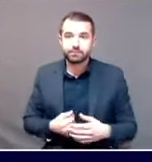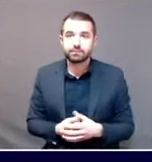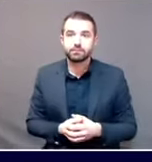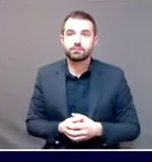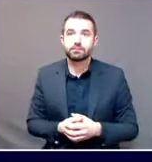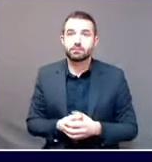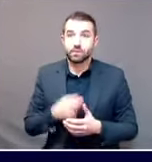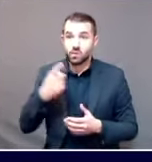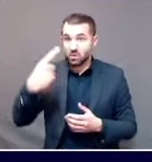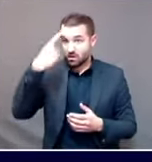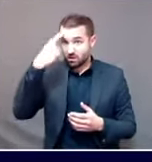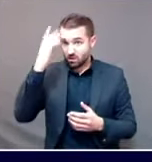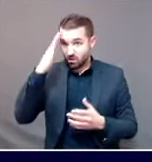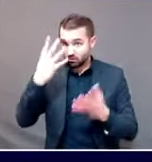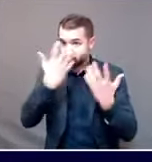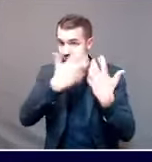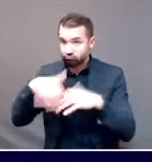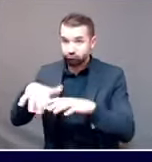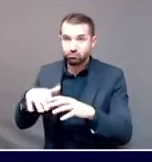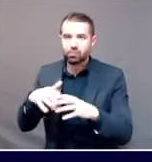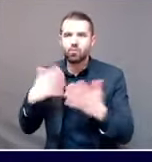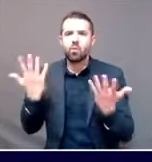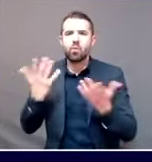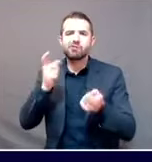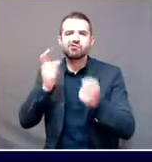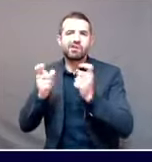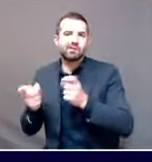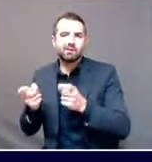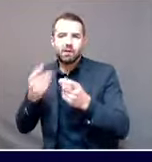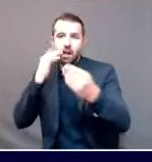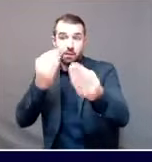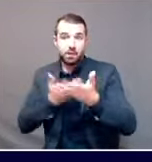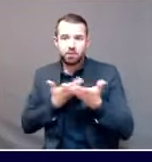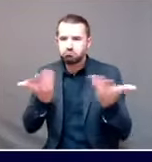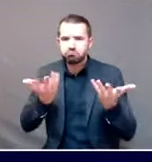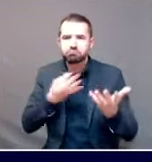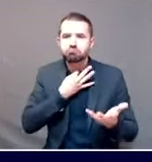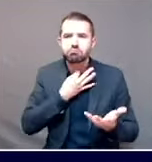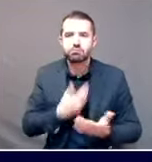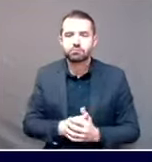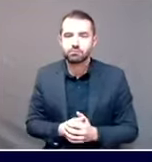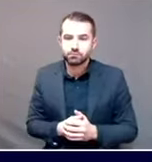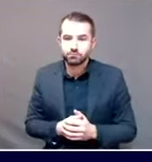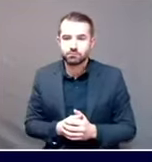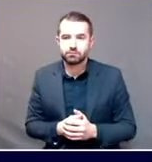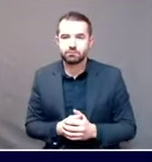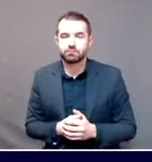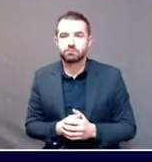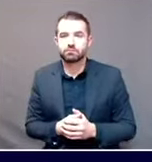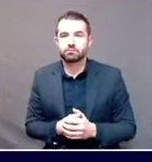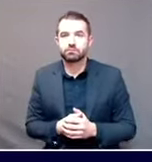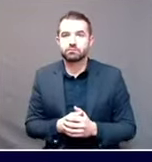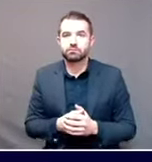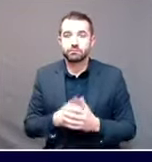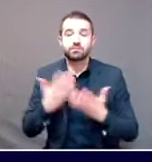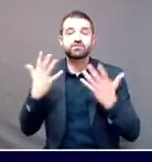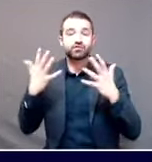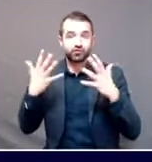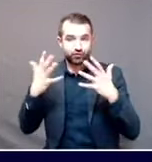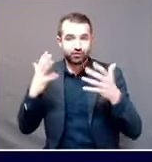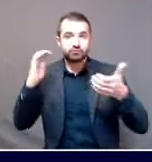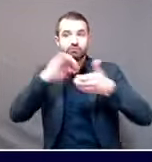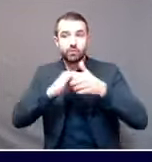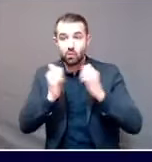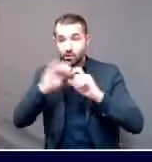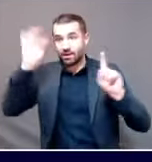quick follow-up after that. Yeah, sure, Allison. So we did participate with our federal partners in